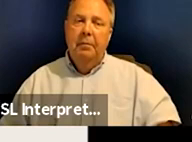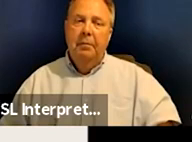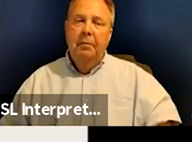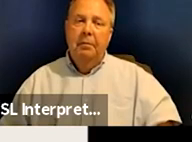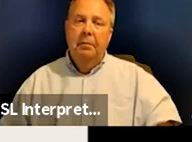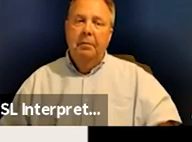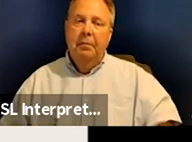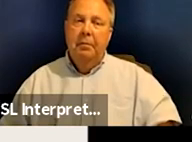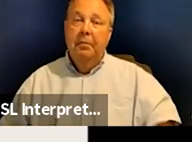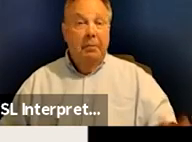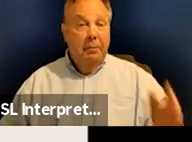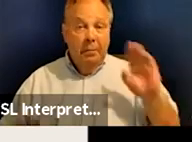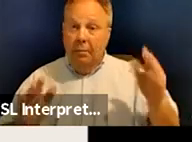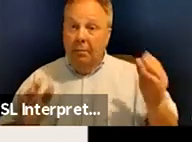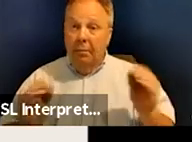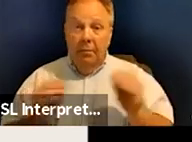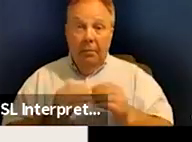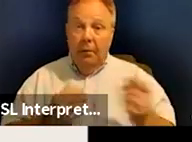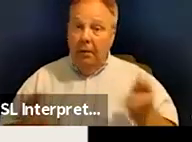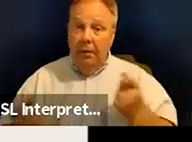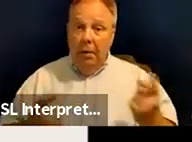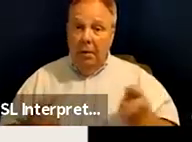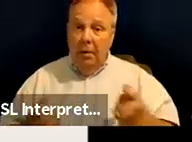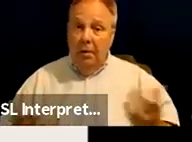Are there any more questions?